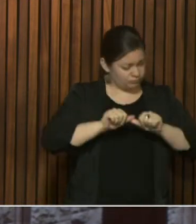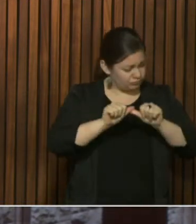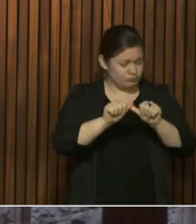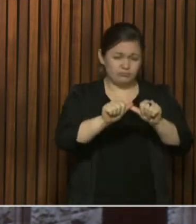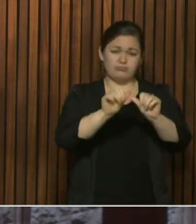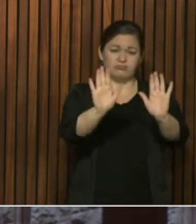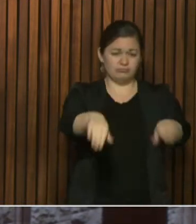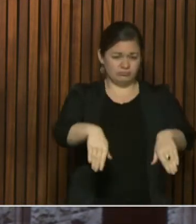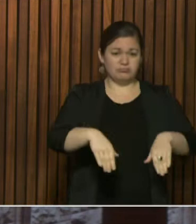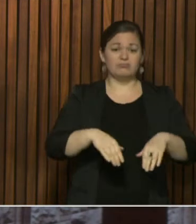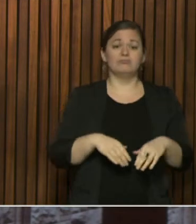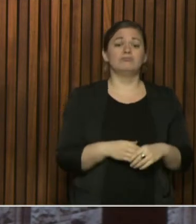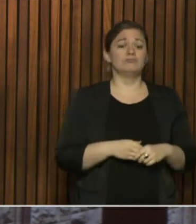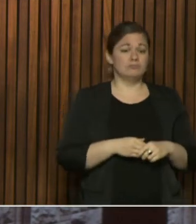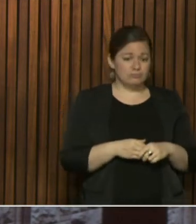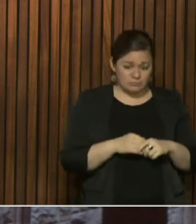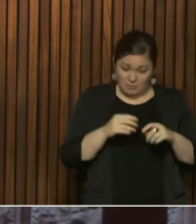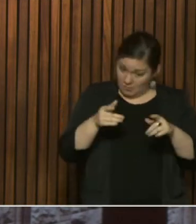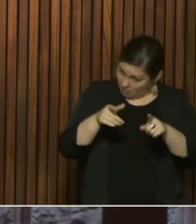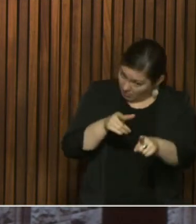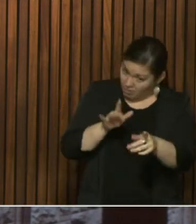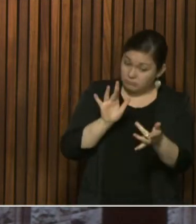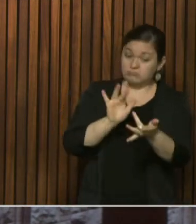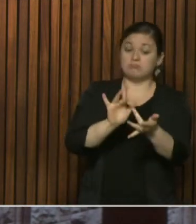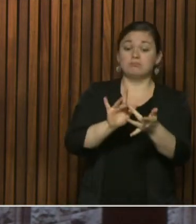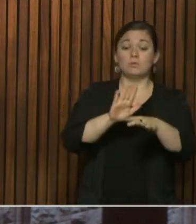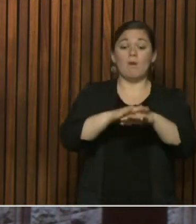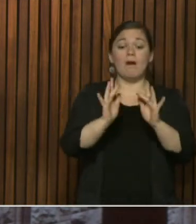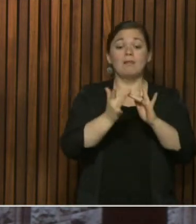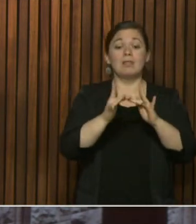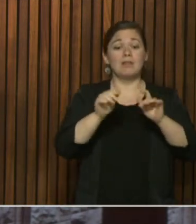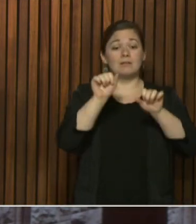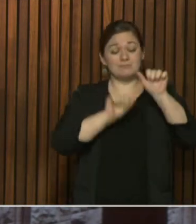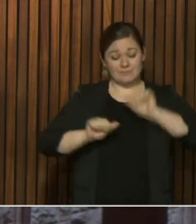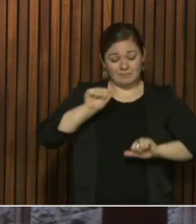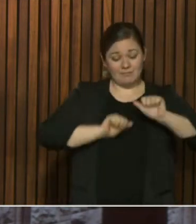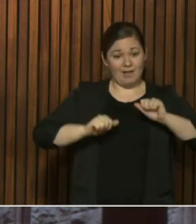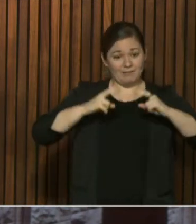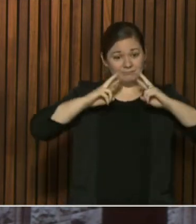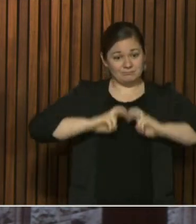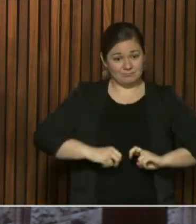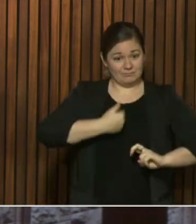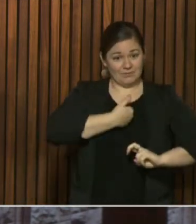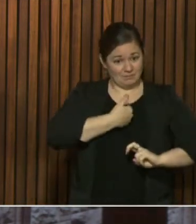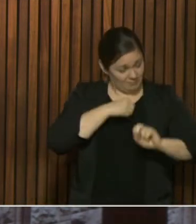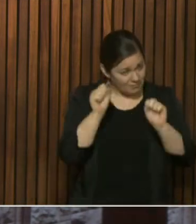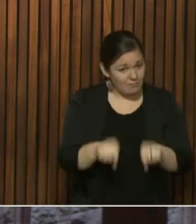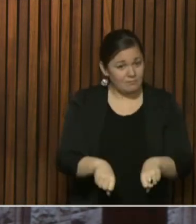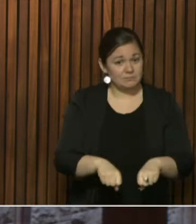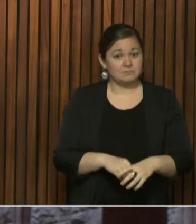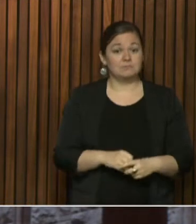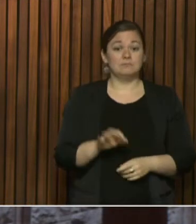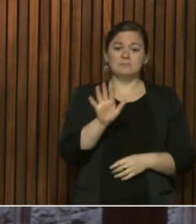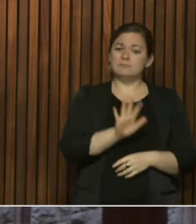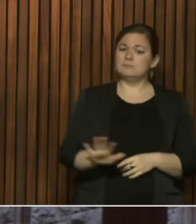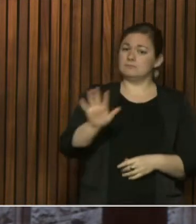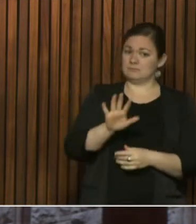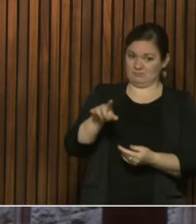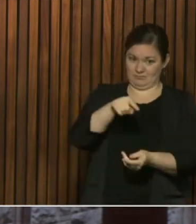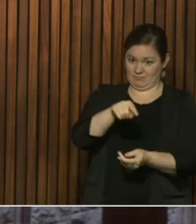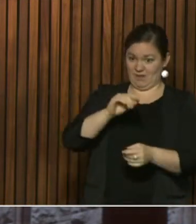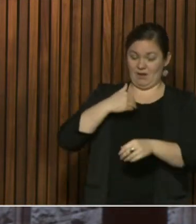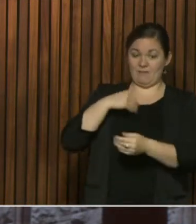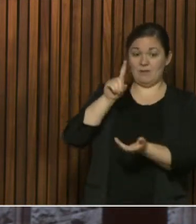and they, of course, are segueing into the assessment centers. There's now nearly 100 in the province of Ontario, so there's many ways and venues